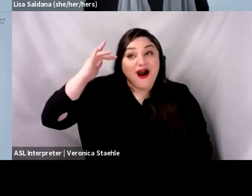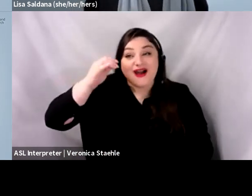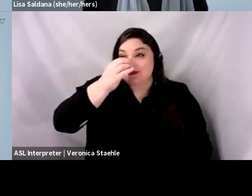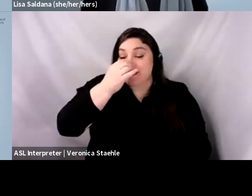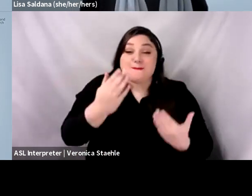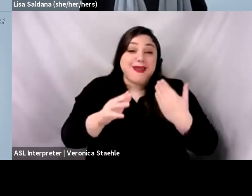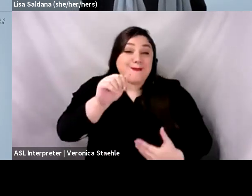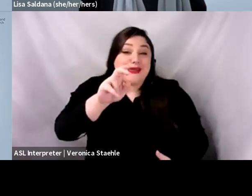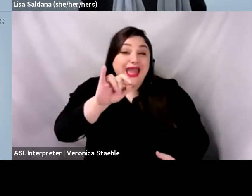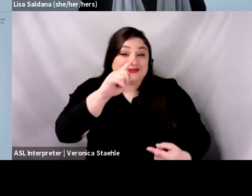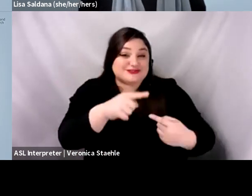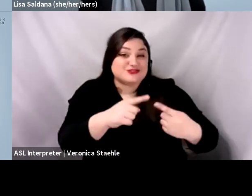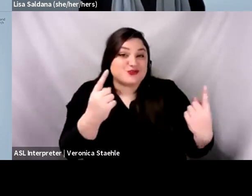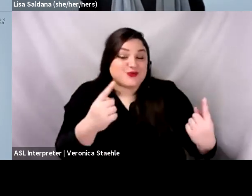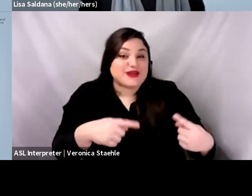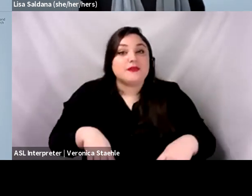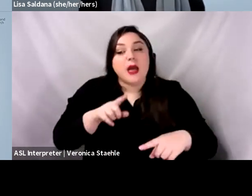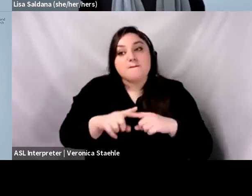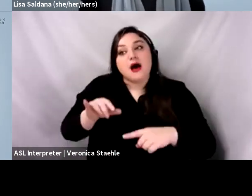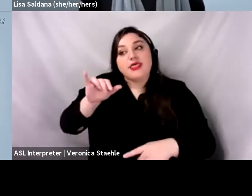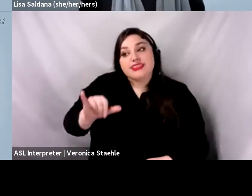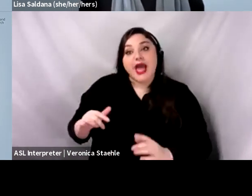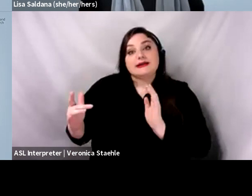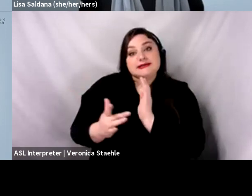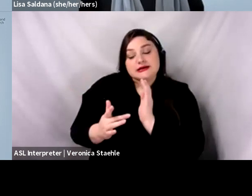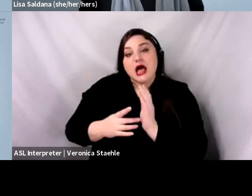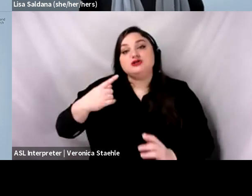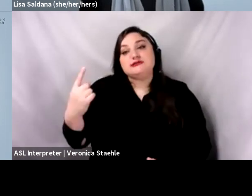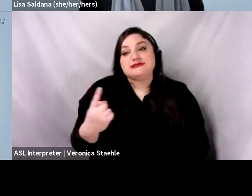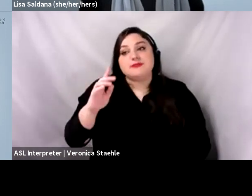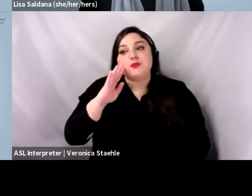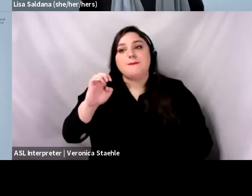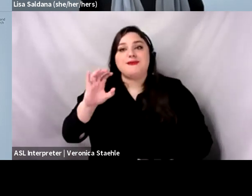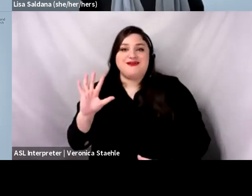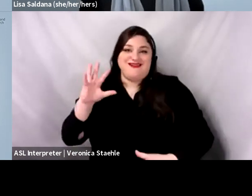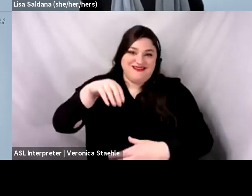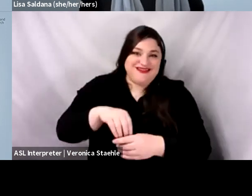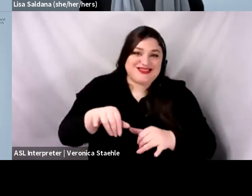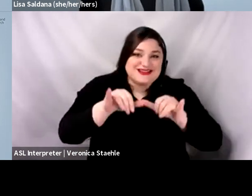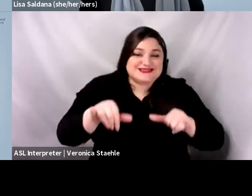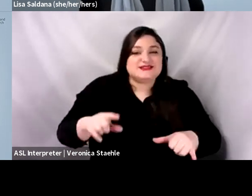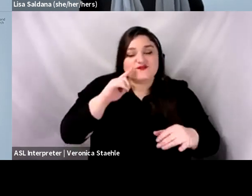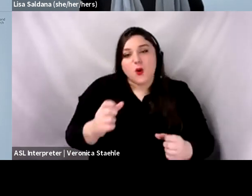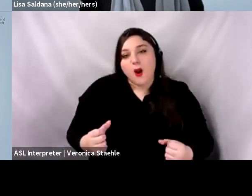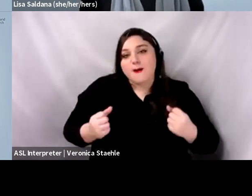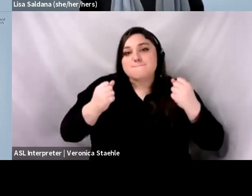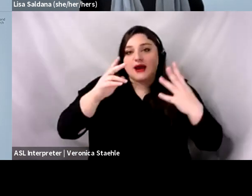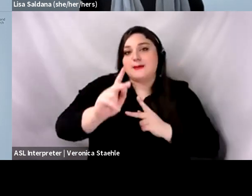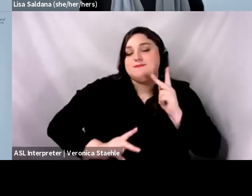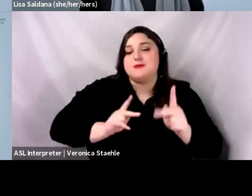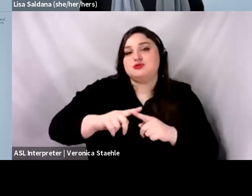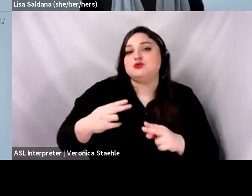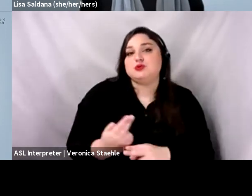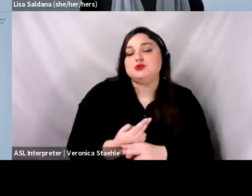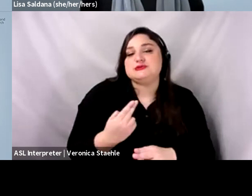applied universally, you know, in the system for multiple people to use. And if you're realistically going to do it,